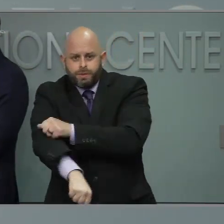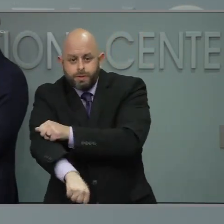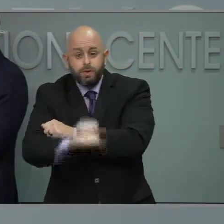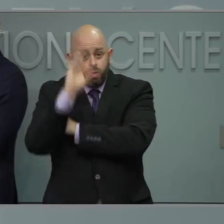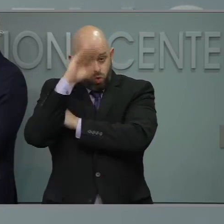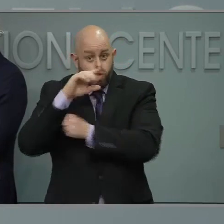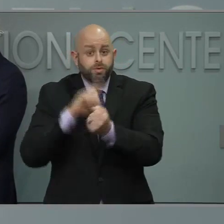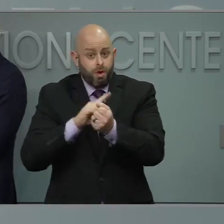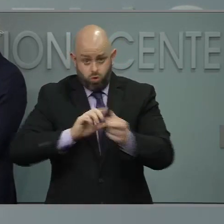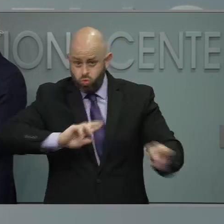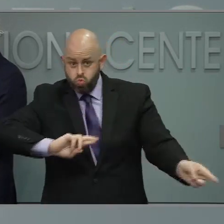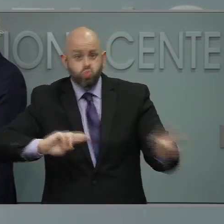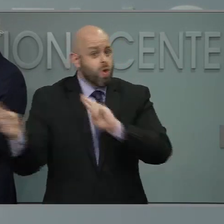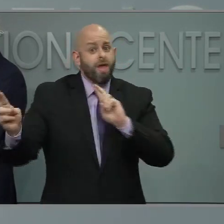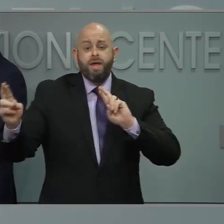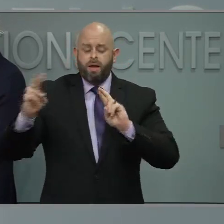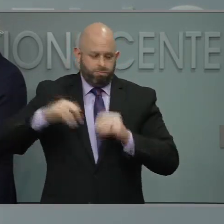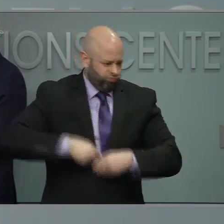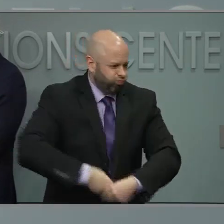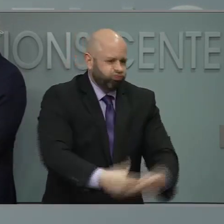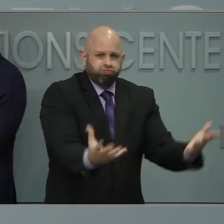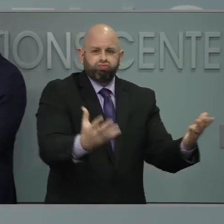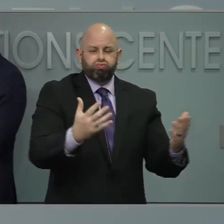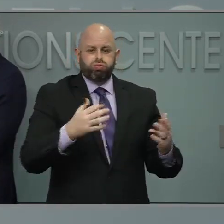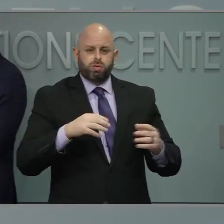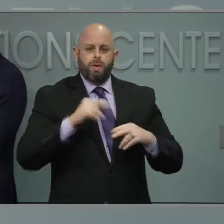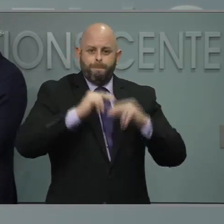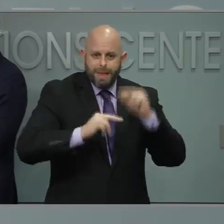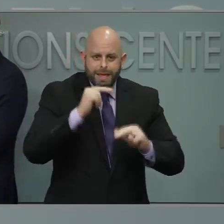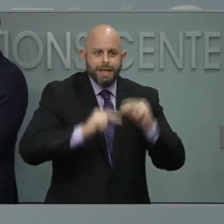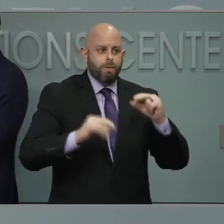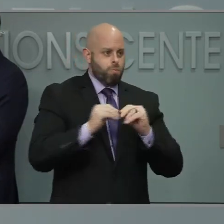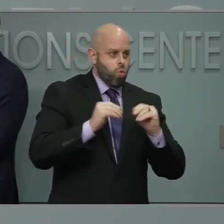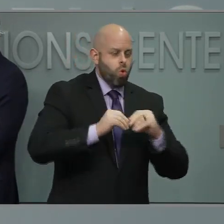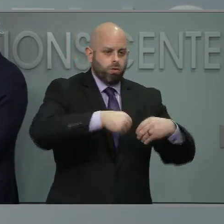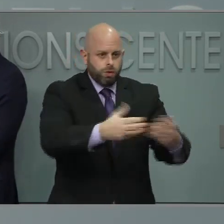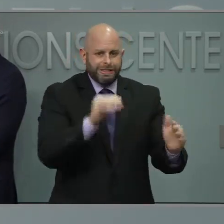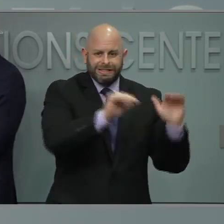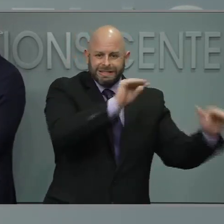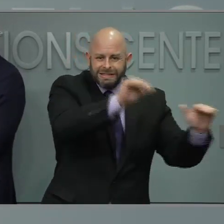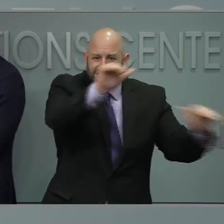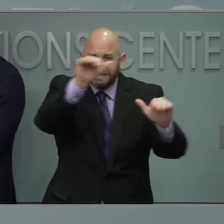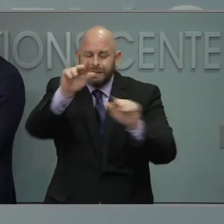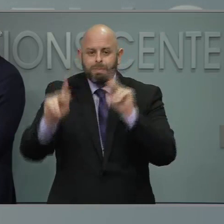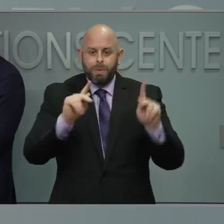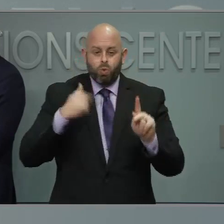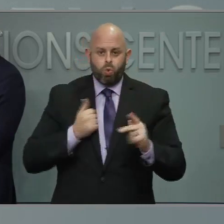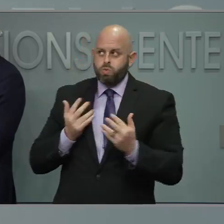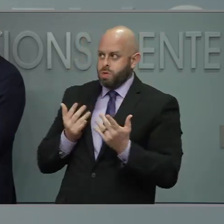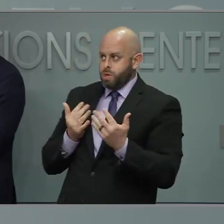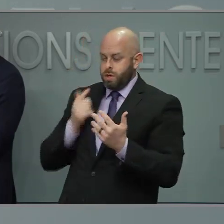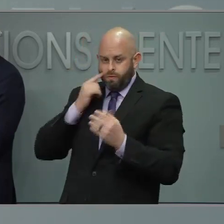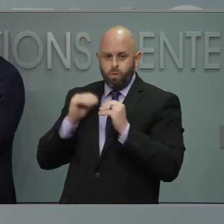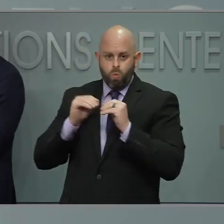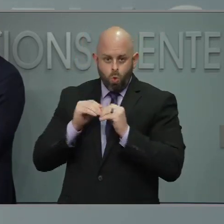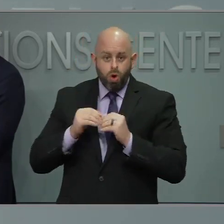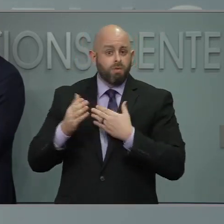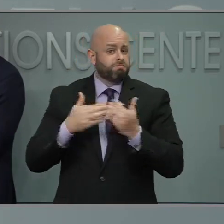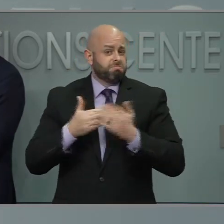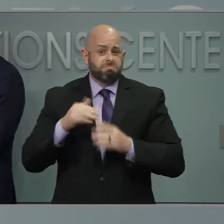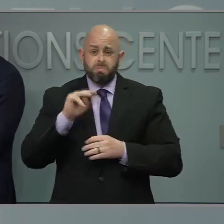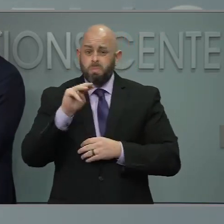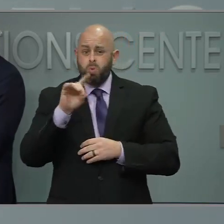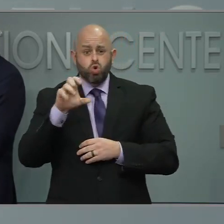right now. So that is all good news. So we are building that capacity as we wait for additional supply, whether it's more Moderna or Pfizer or